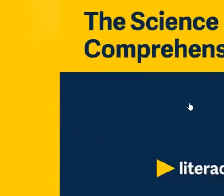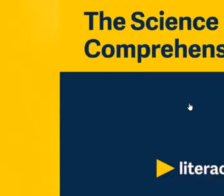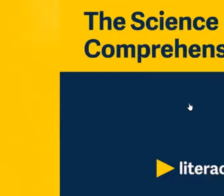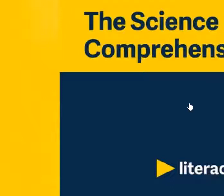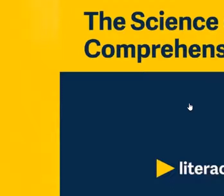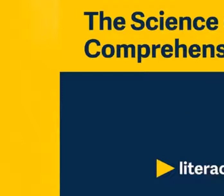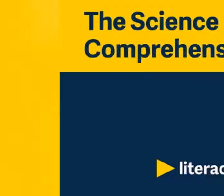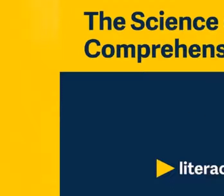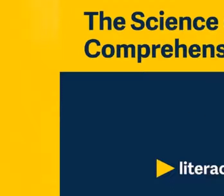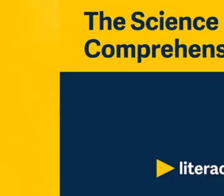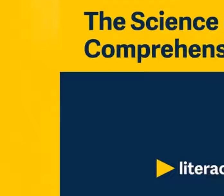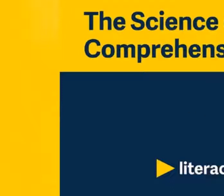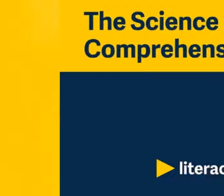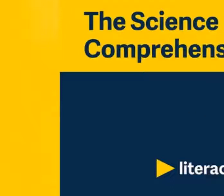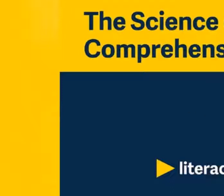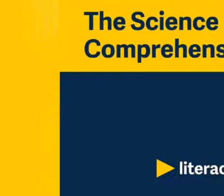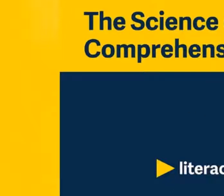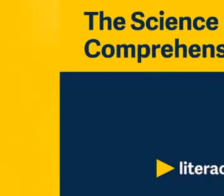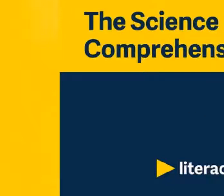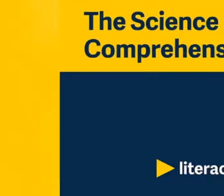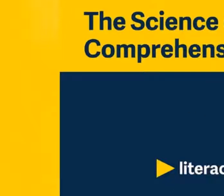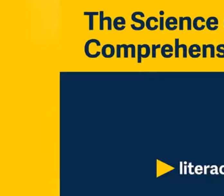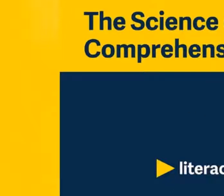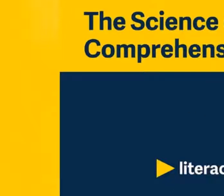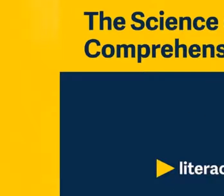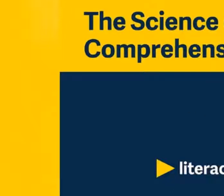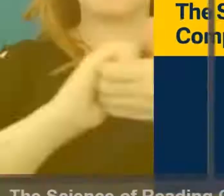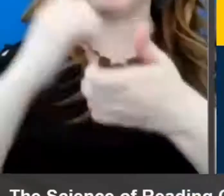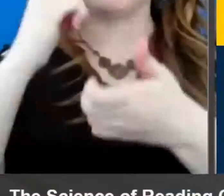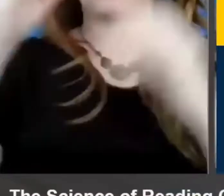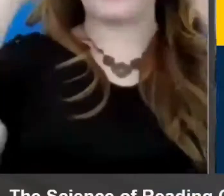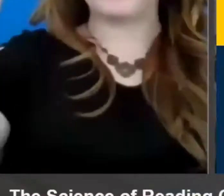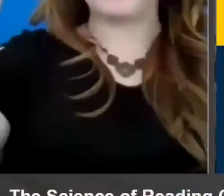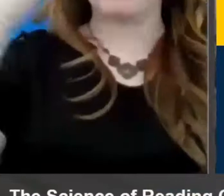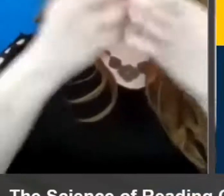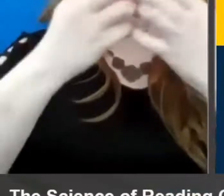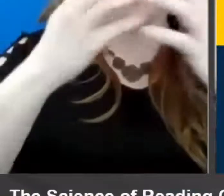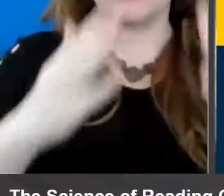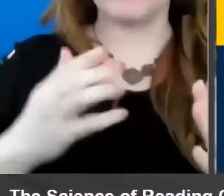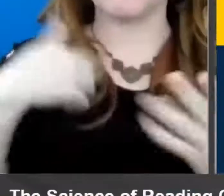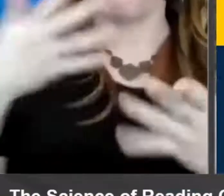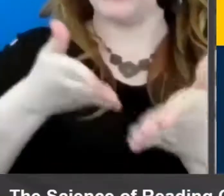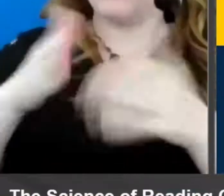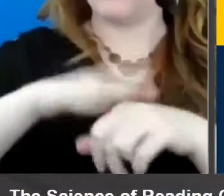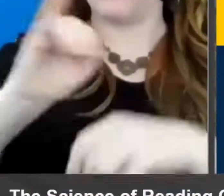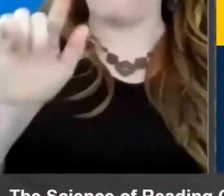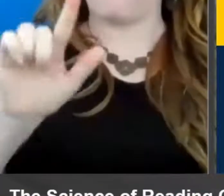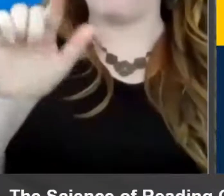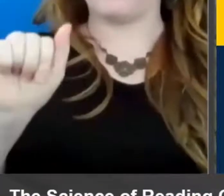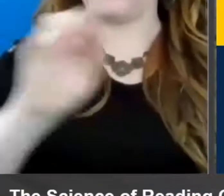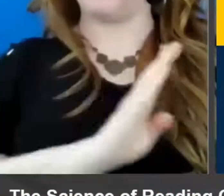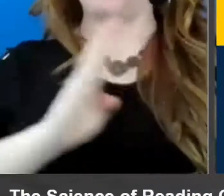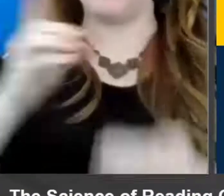I am the Director of Programs and Partnerships for the Education Partners, and I have served on the ILA Board of Directors